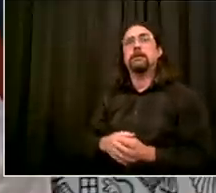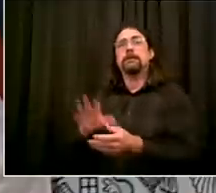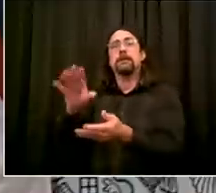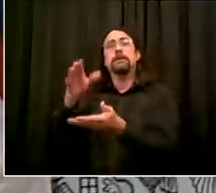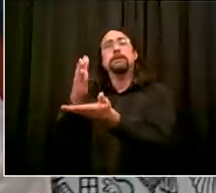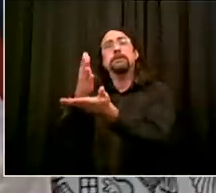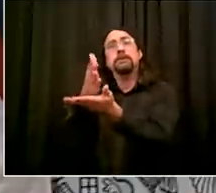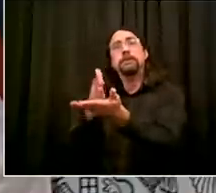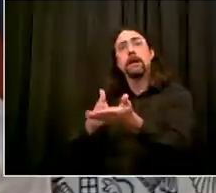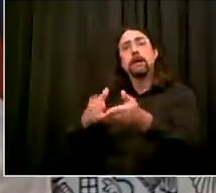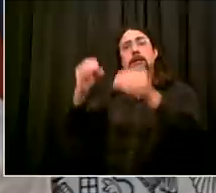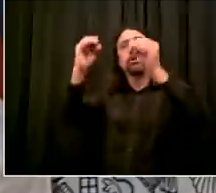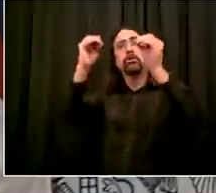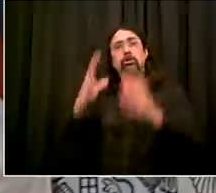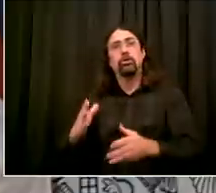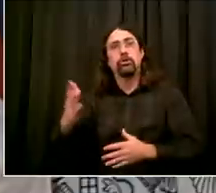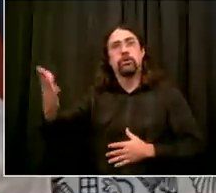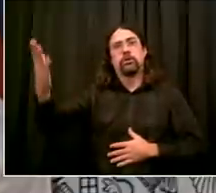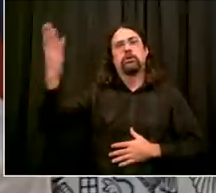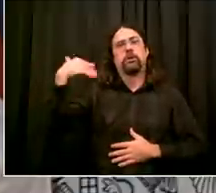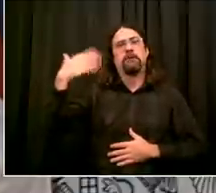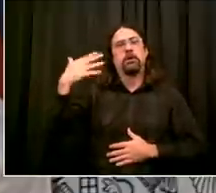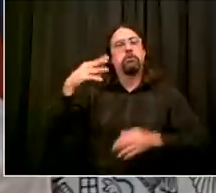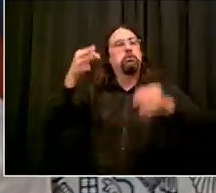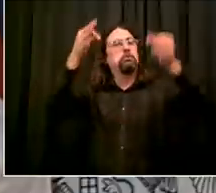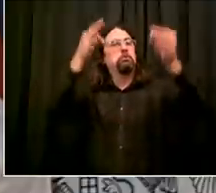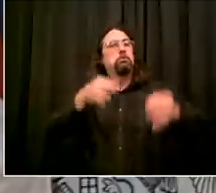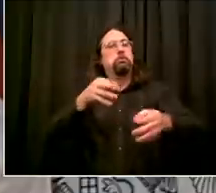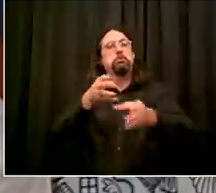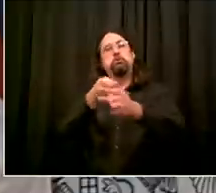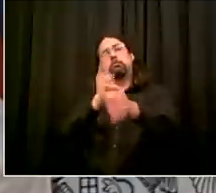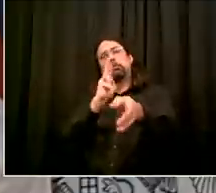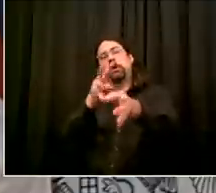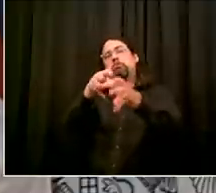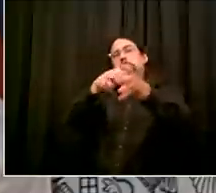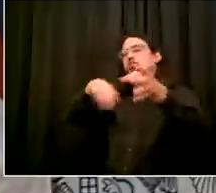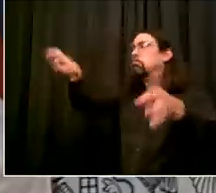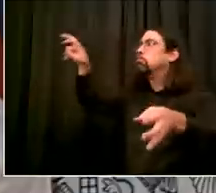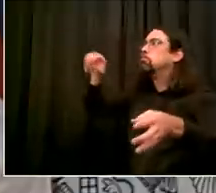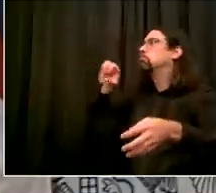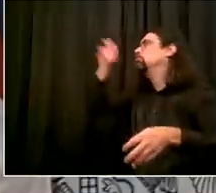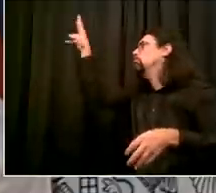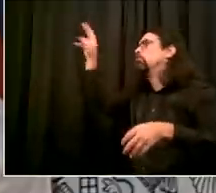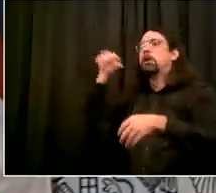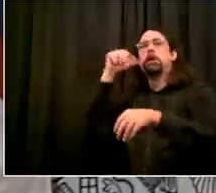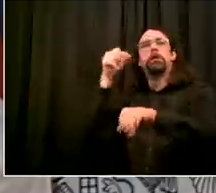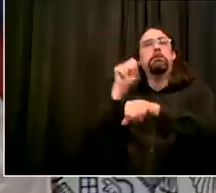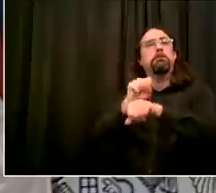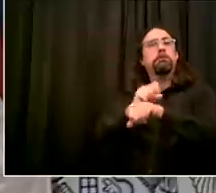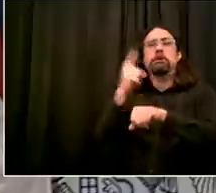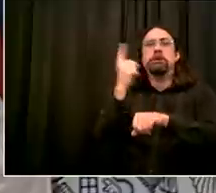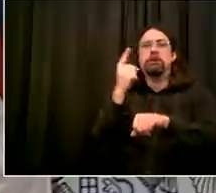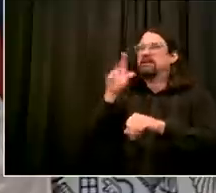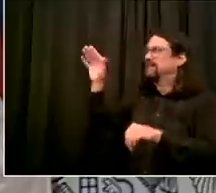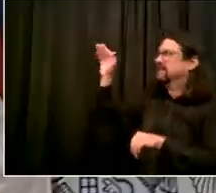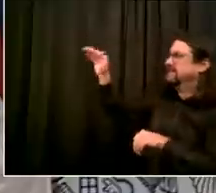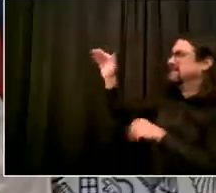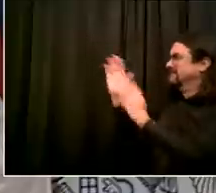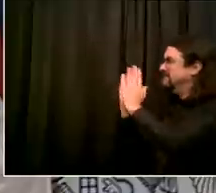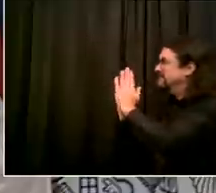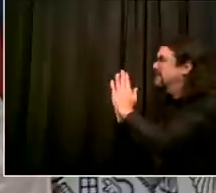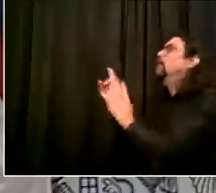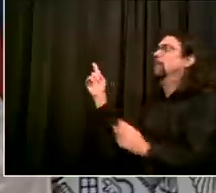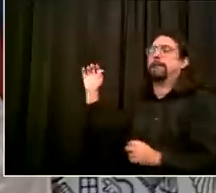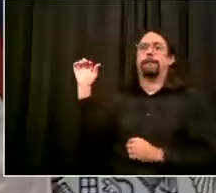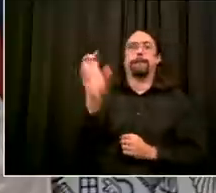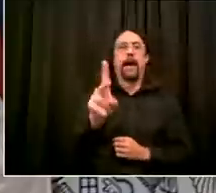numbers are now coming in much stronger so there's confidence and i had this conversation in detail with the entire leadership of the